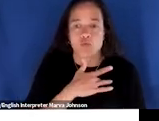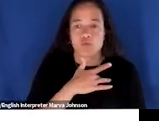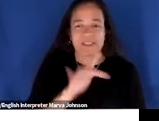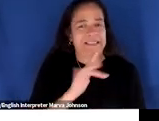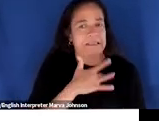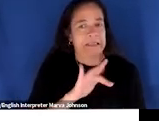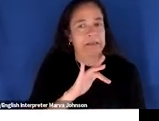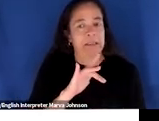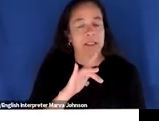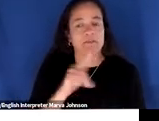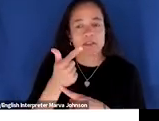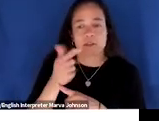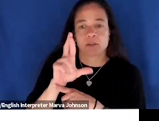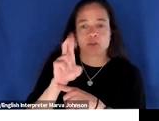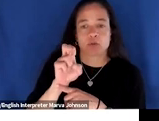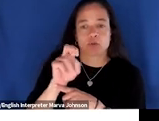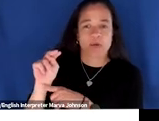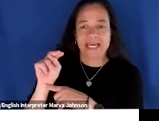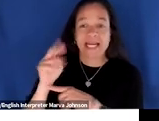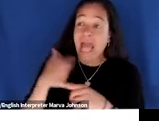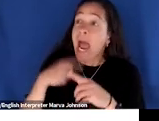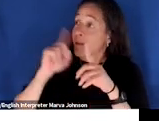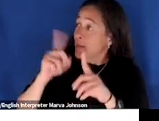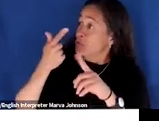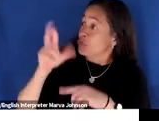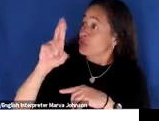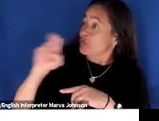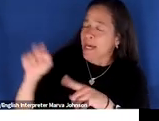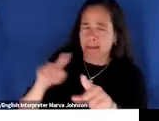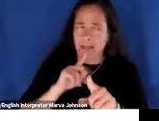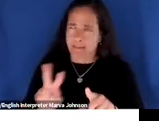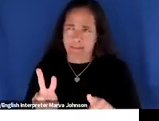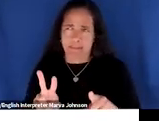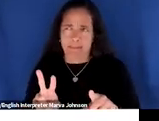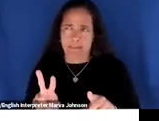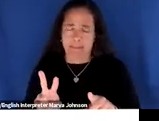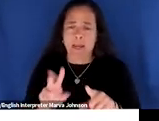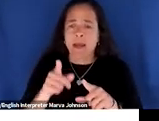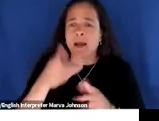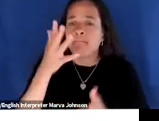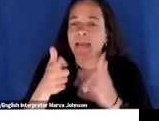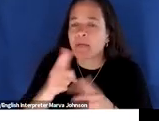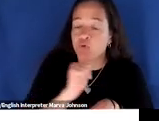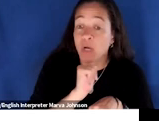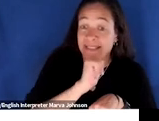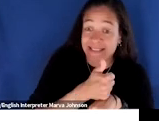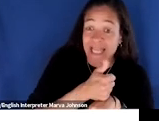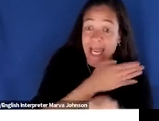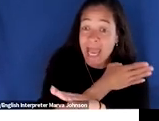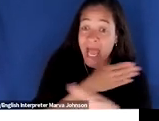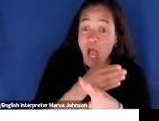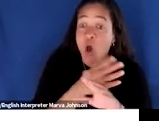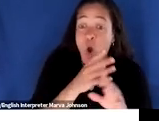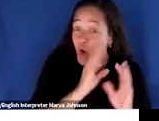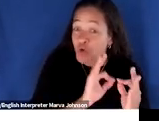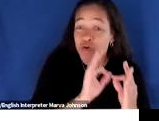claims that are being made even if your path is paved with good intentions they are going to check they are going to want to